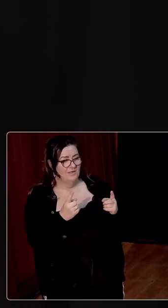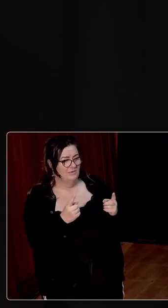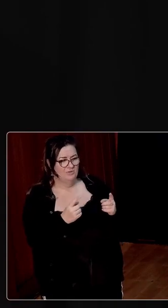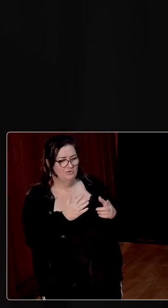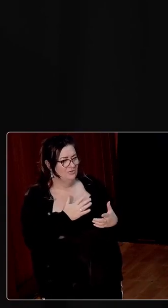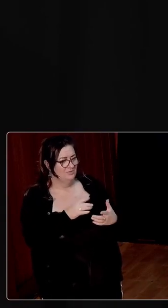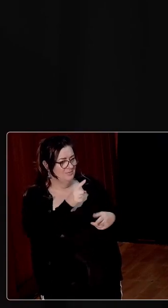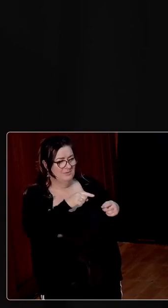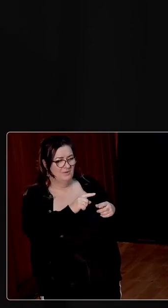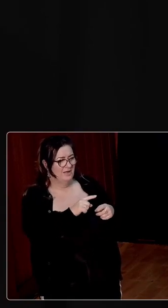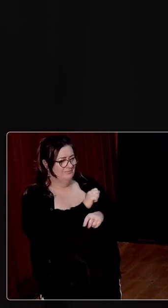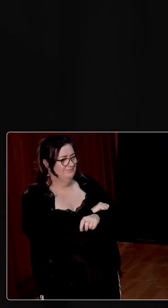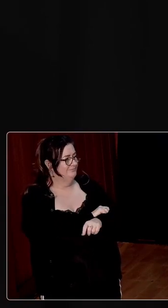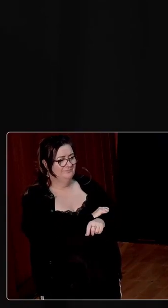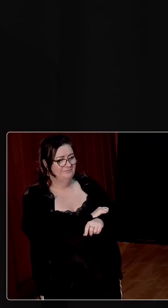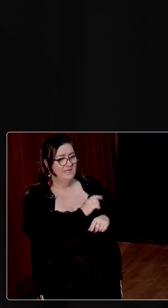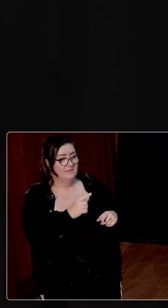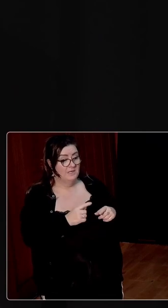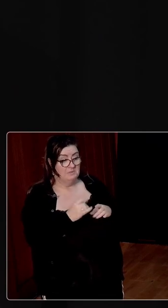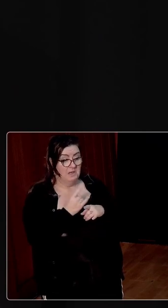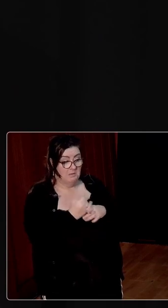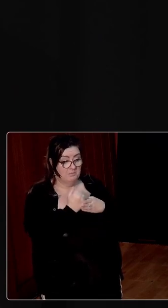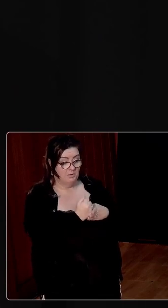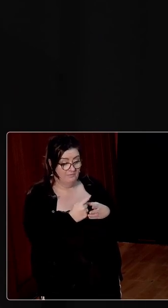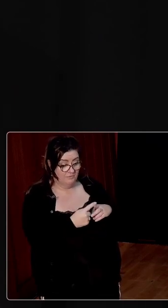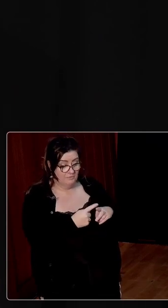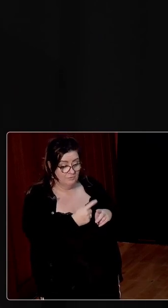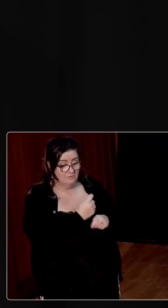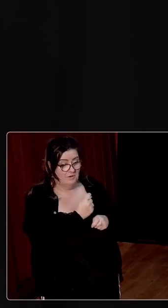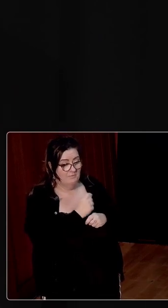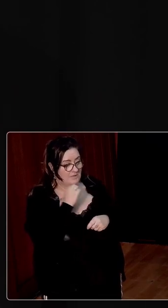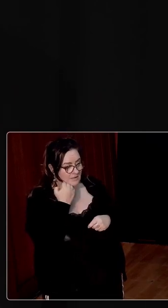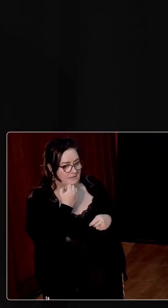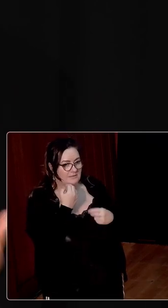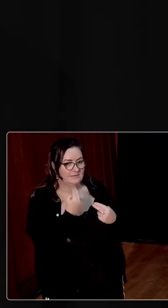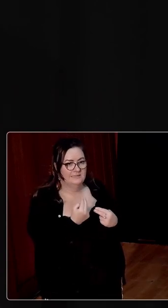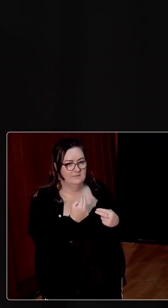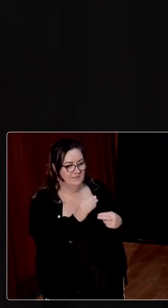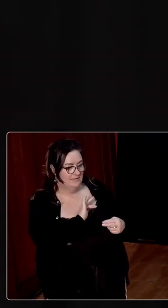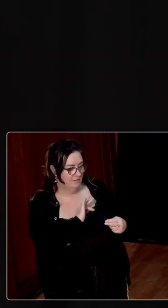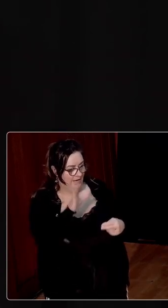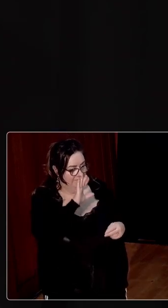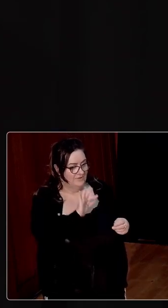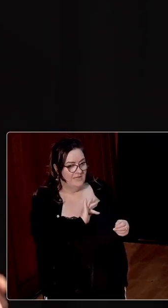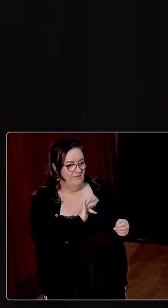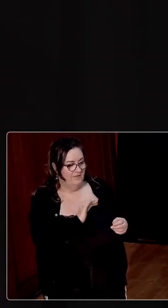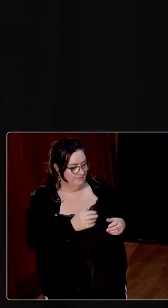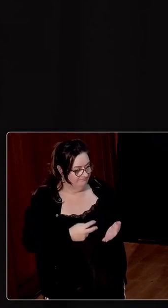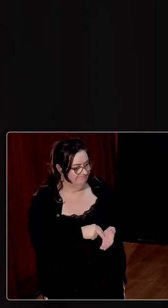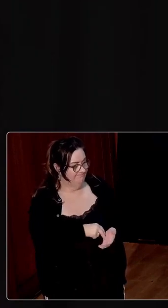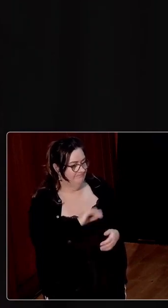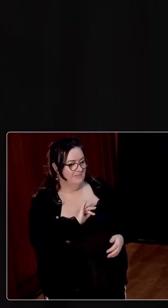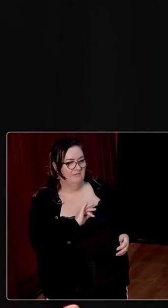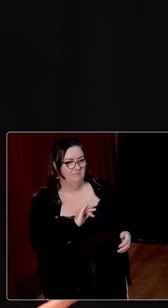such a bind that people were caught in. They would be helped for a certain amount of time because that the idea that you needed to be self-sufficient and get back up on